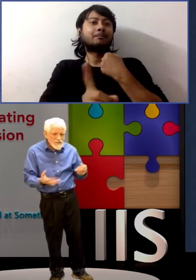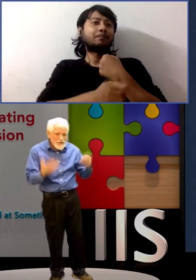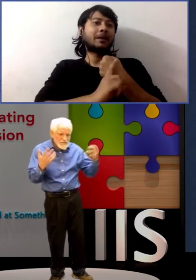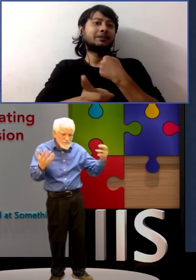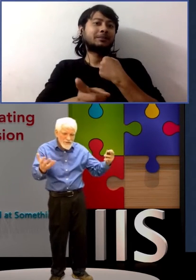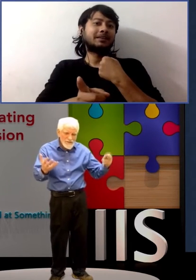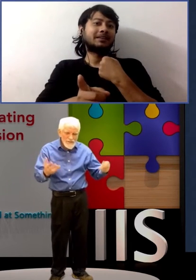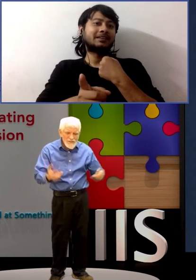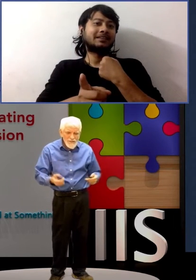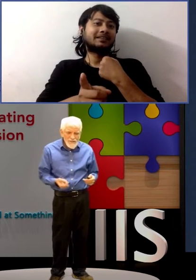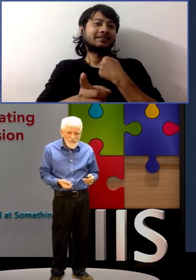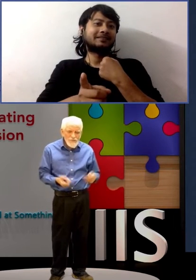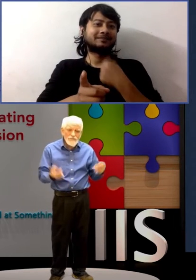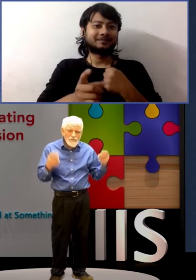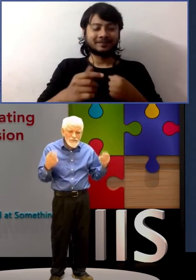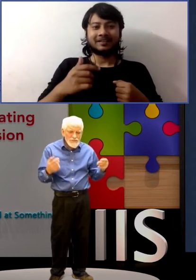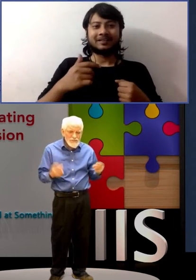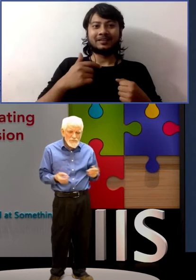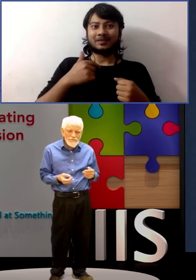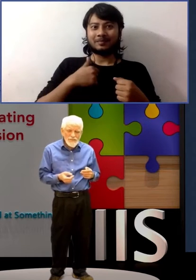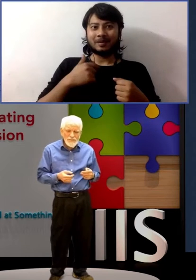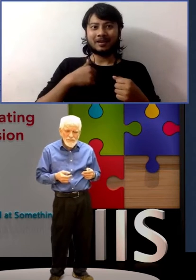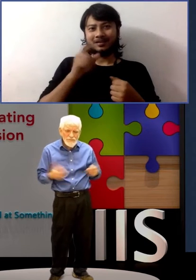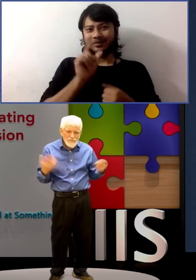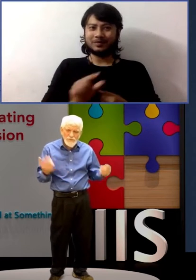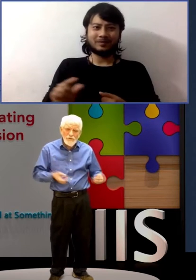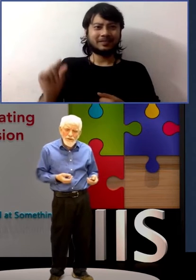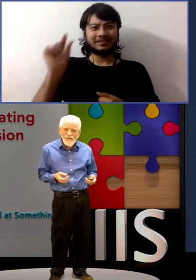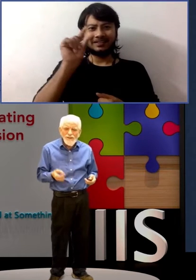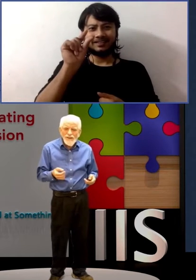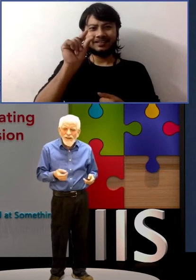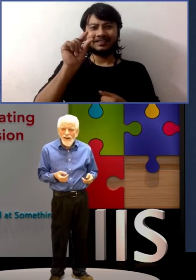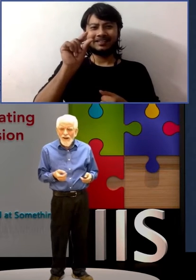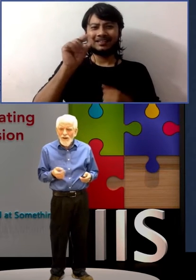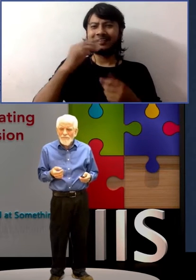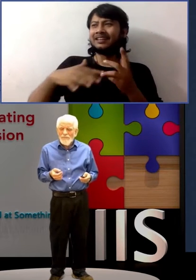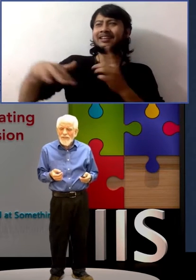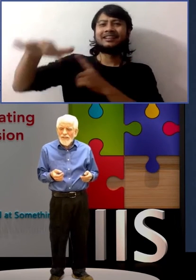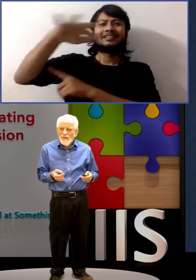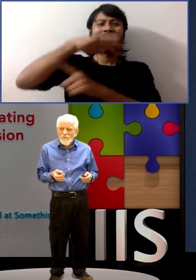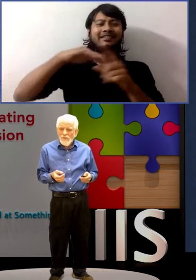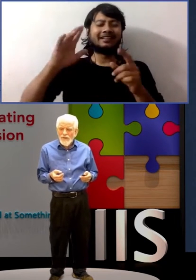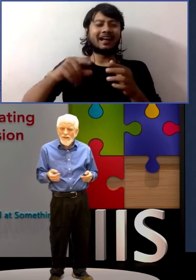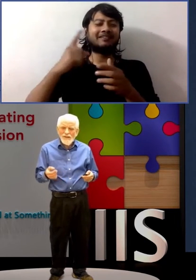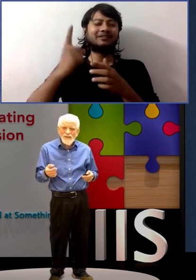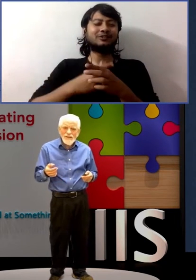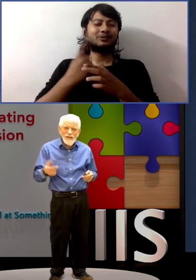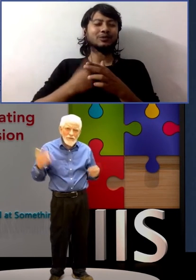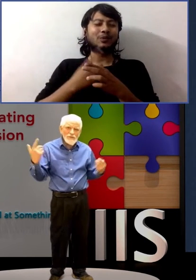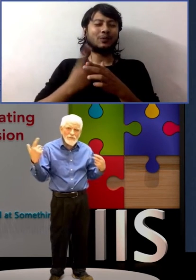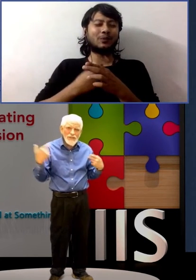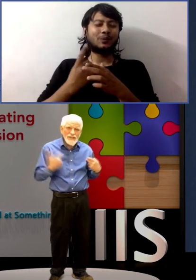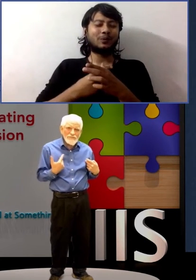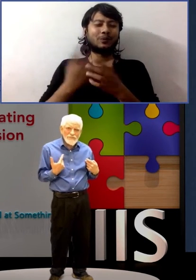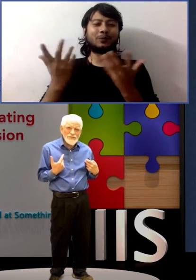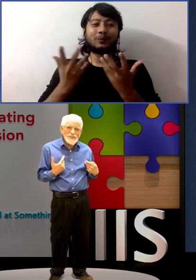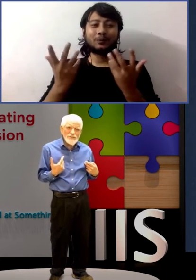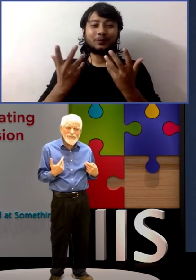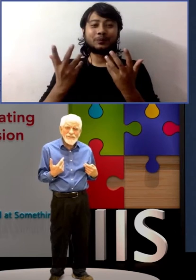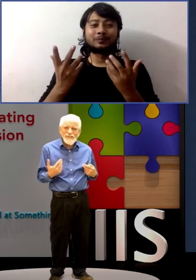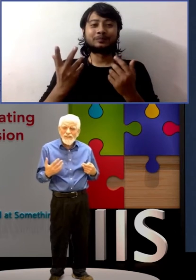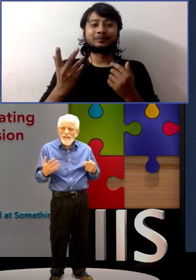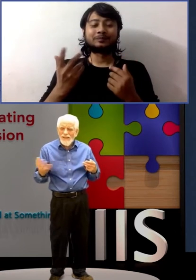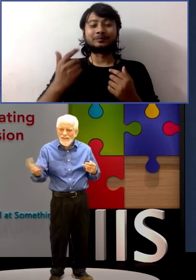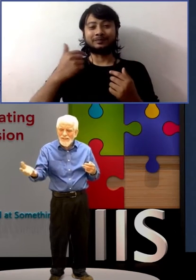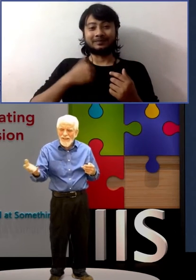outside of my university's professor's door, where I went to a behavioral school.